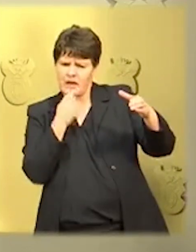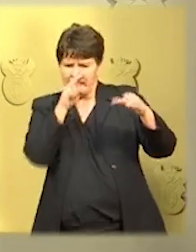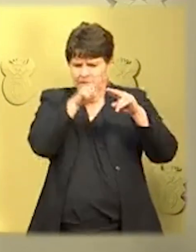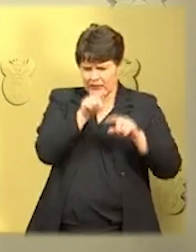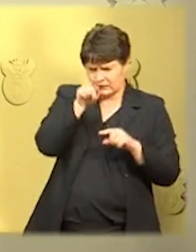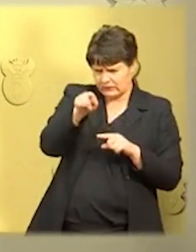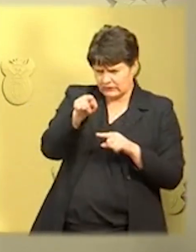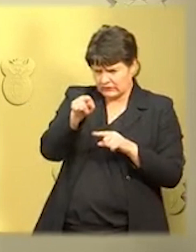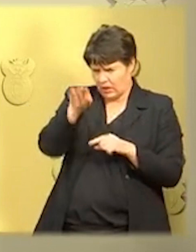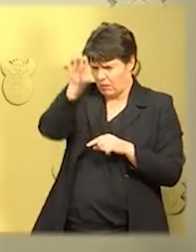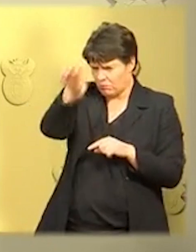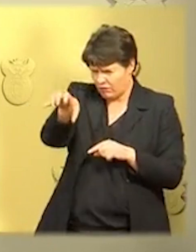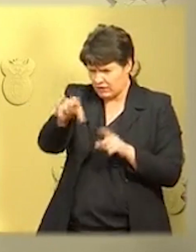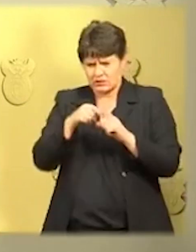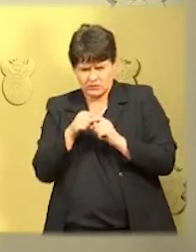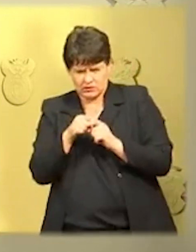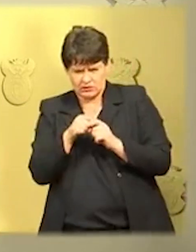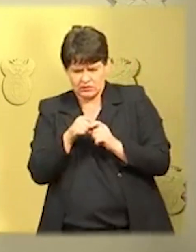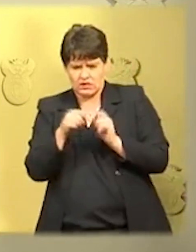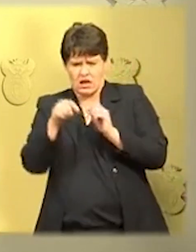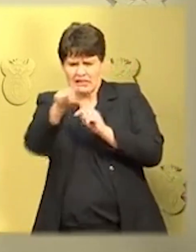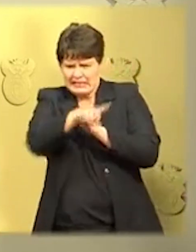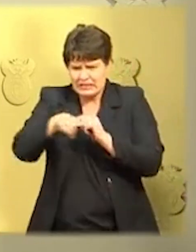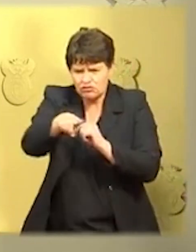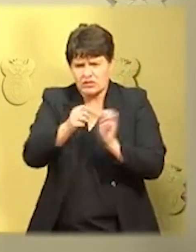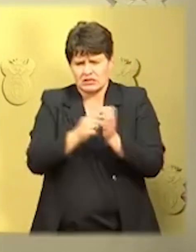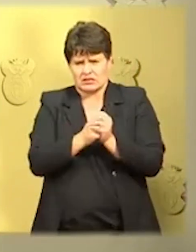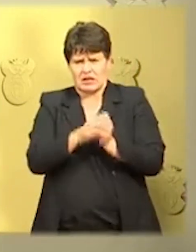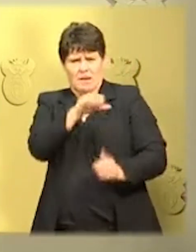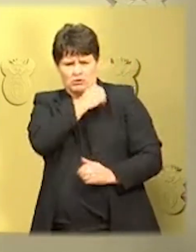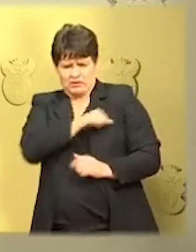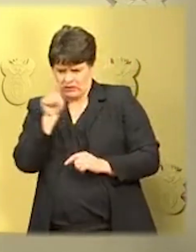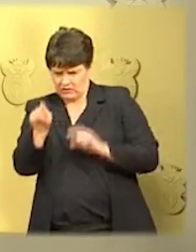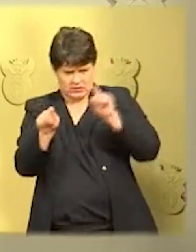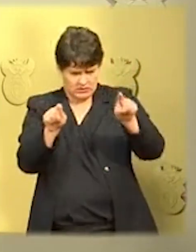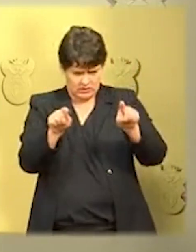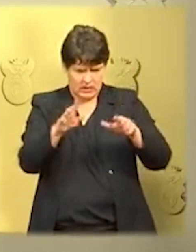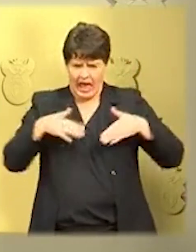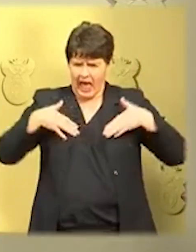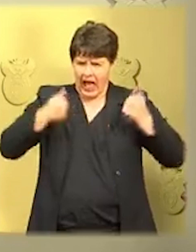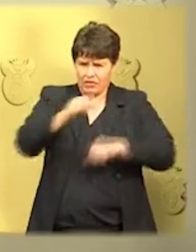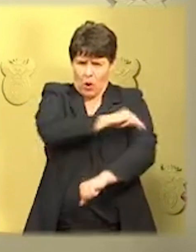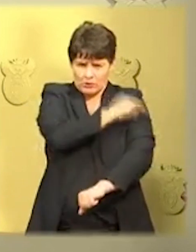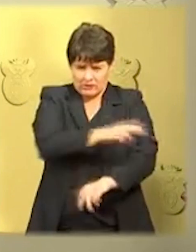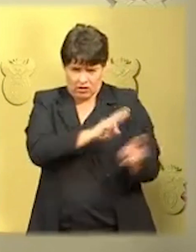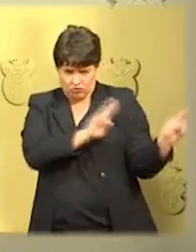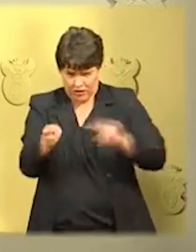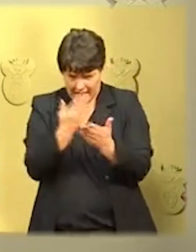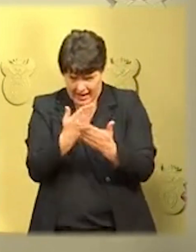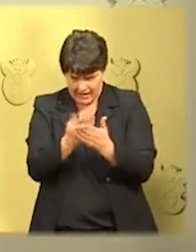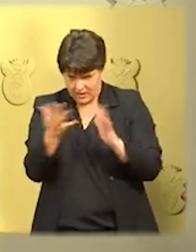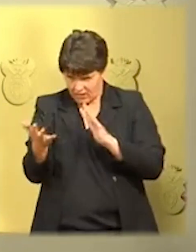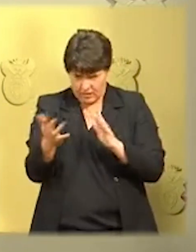assessment of the infection rate and the capacity of our health system to provide care for those who need it.